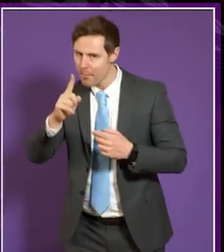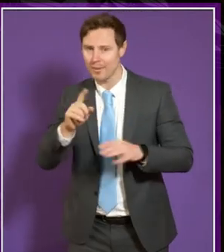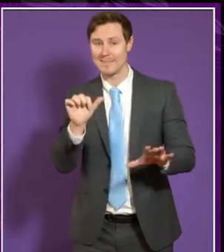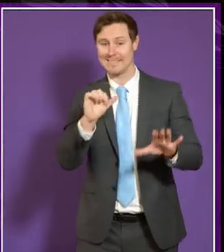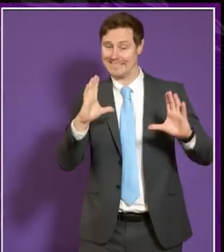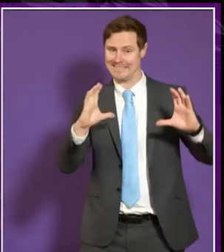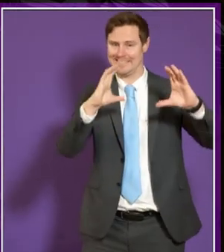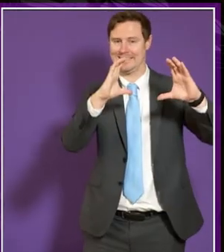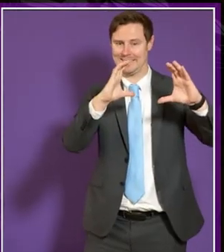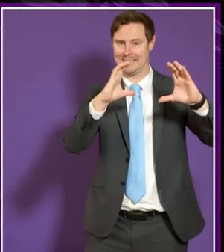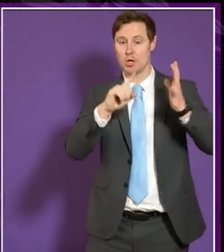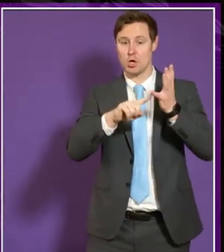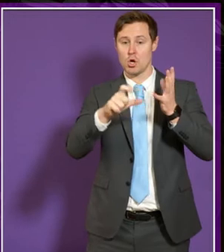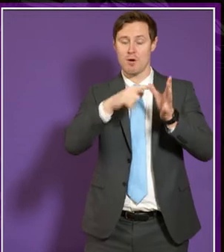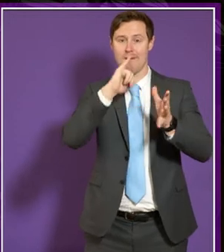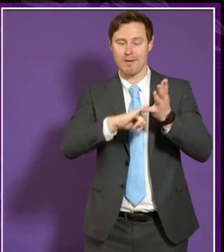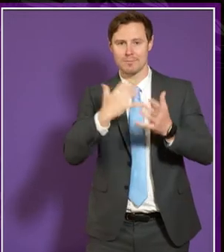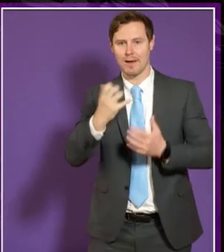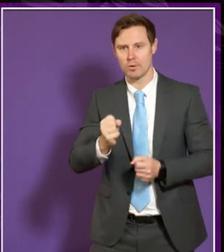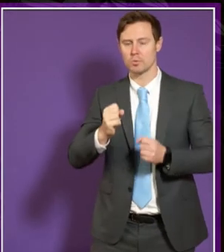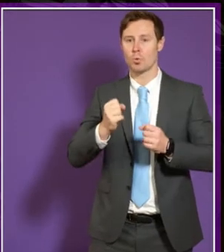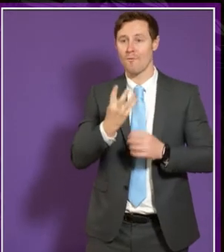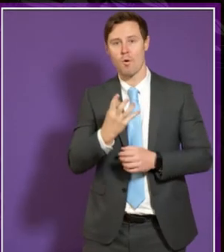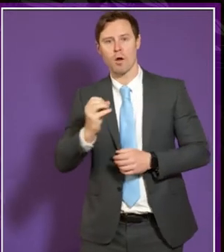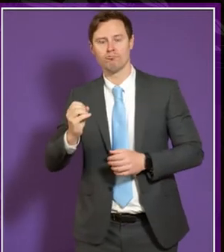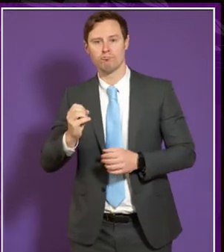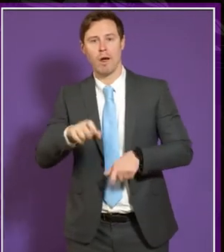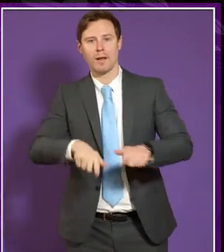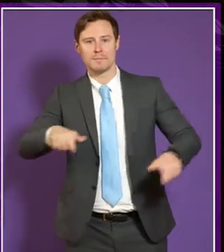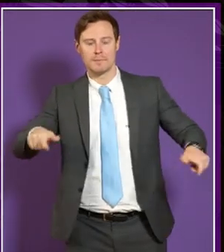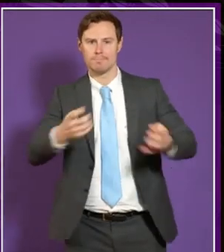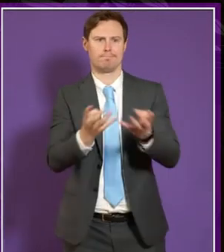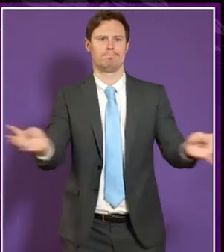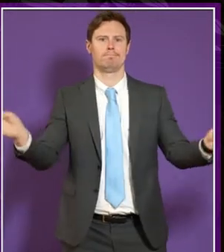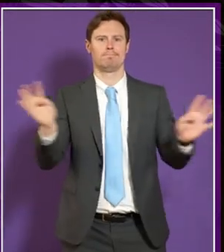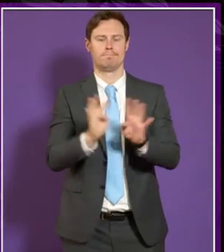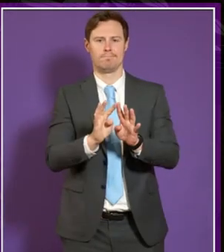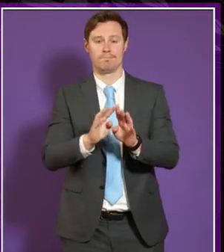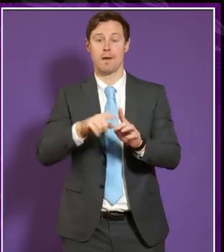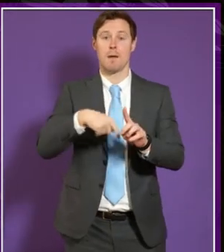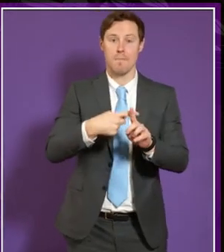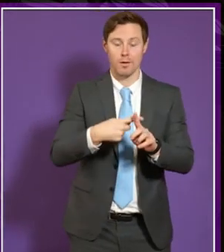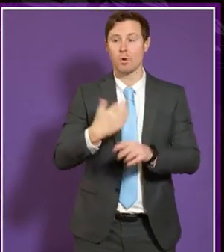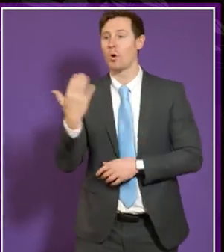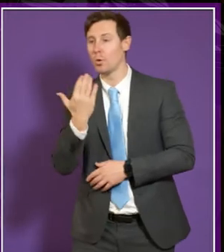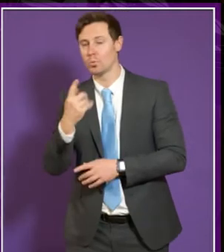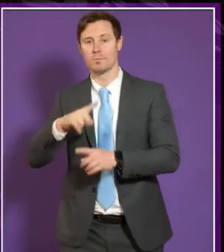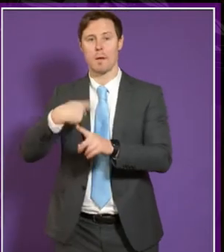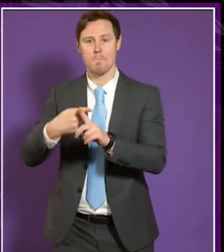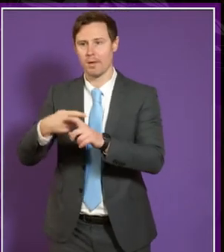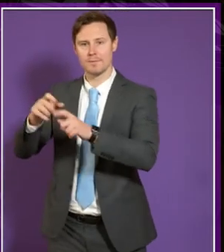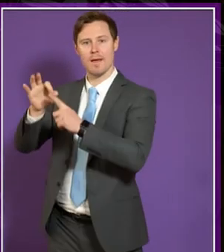um when UCAS are listening to the rest of their customer base and that includes applicants and schools as as well as all the